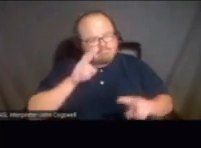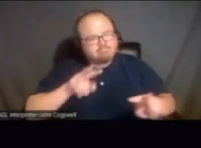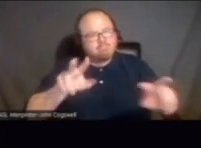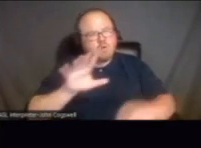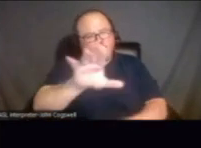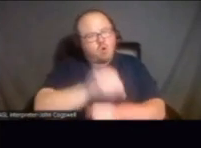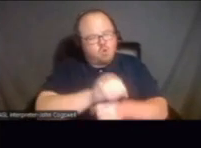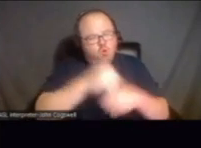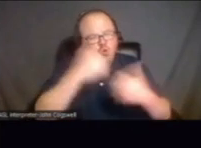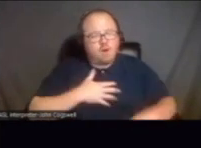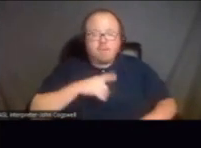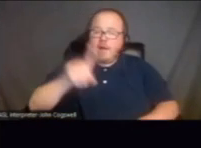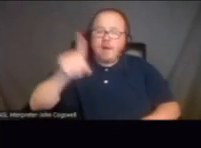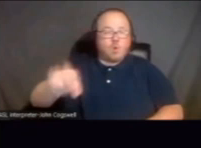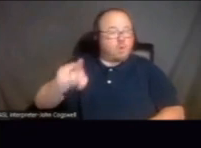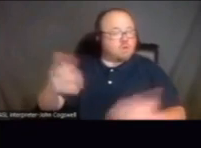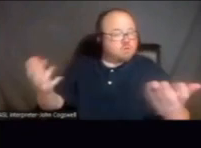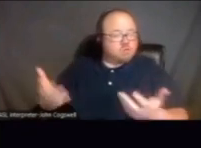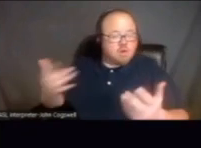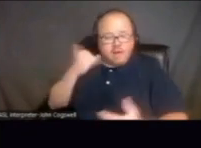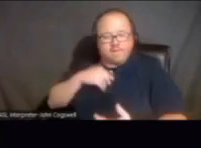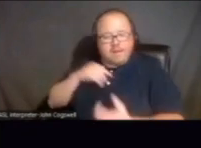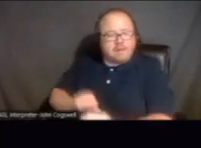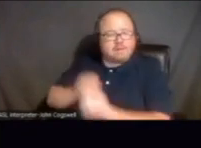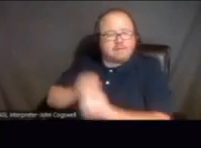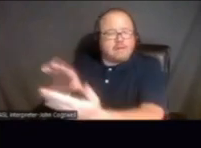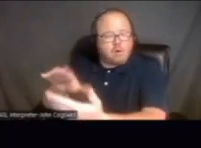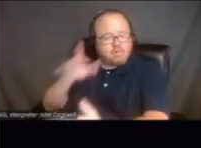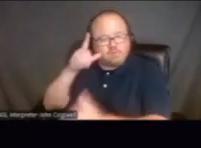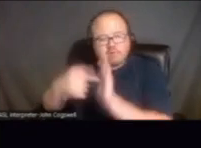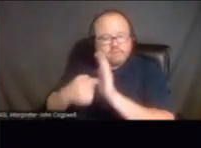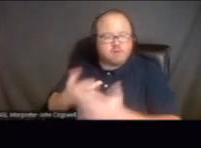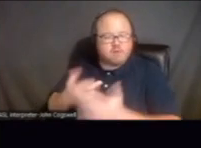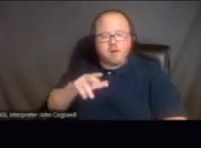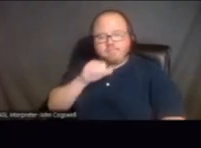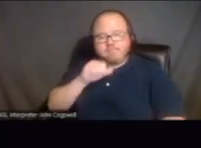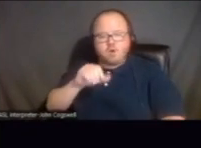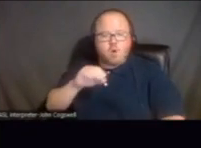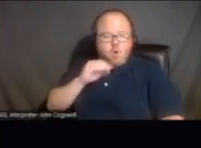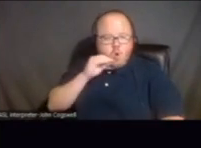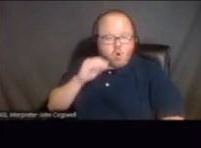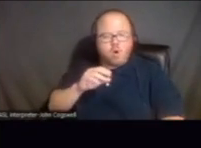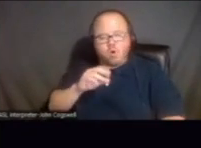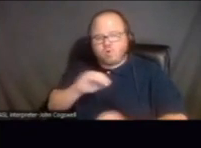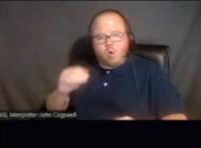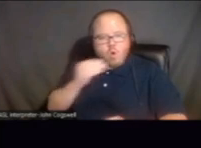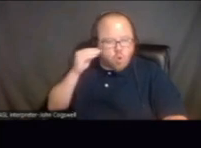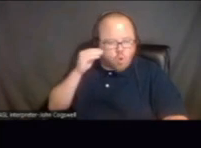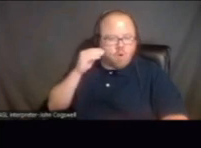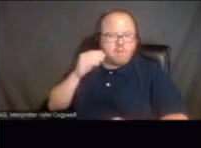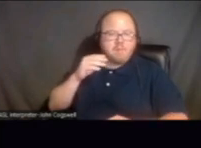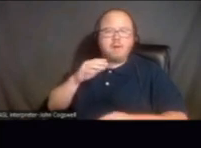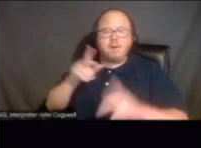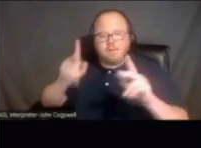My question is about if I encounter, say, an unhoused individual who identifies as